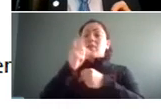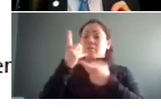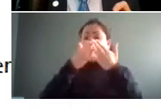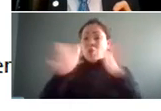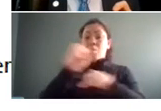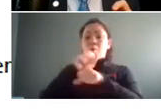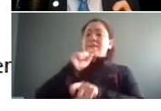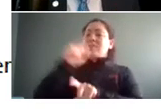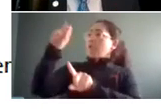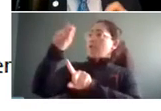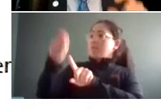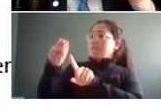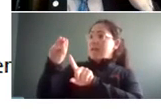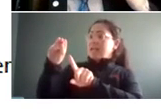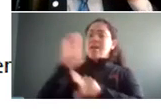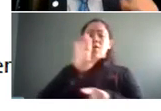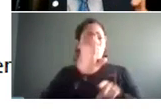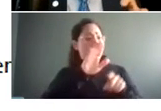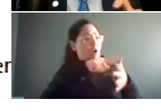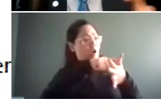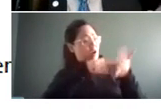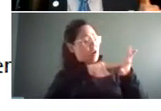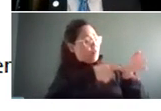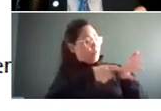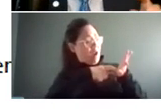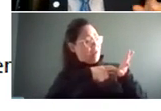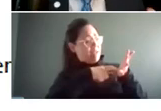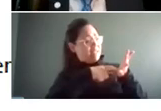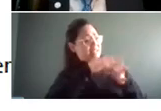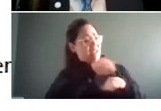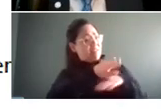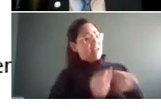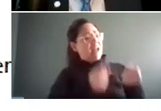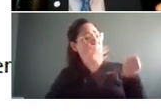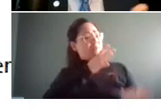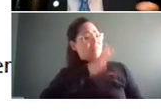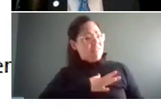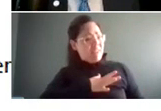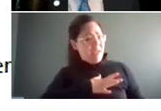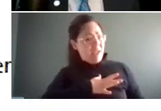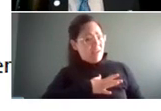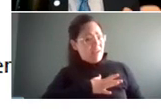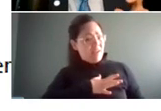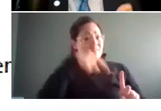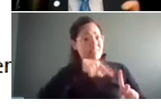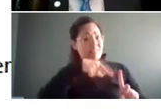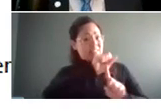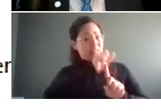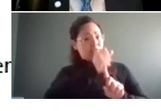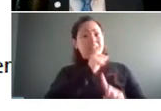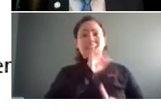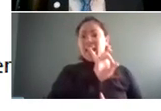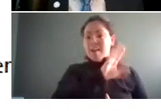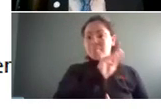you would find that your criteria how much how many females are affected by your criteria and in this case it was 85